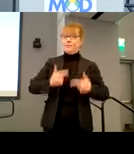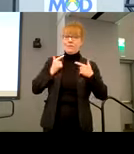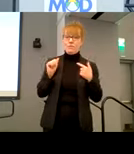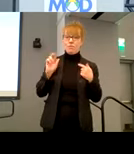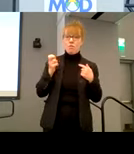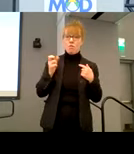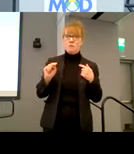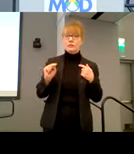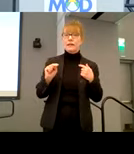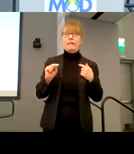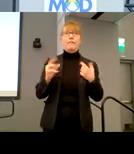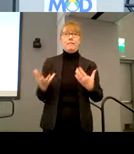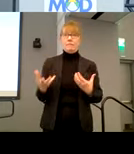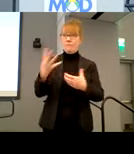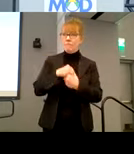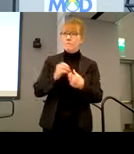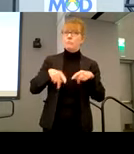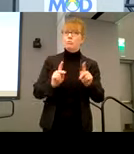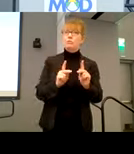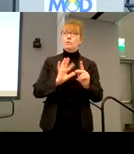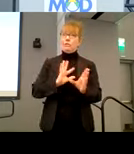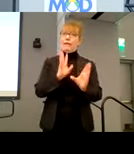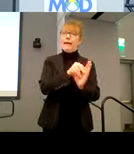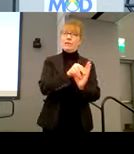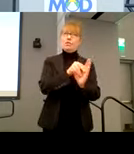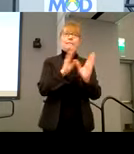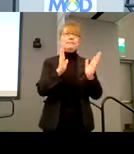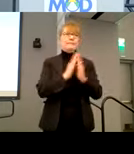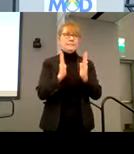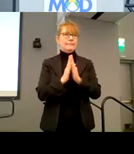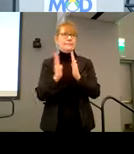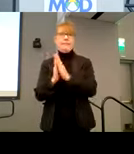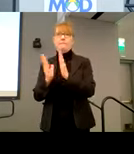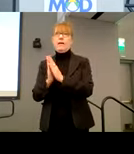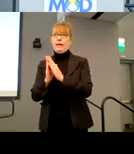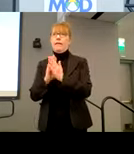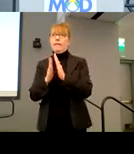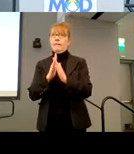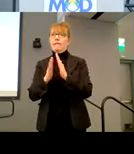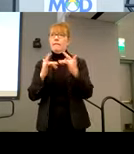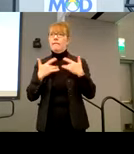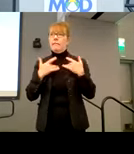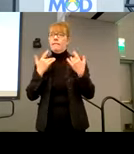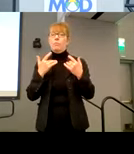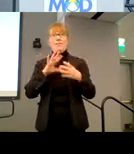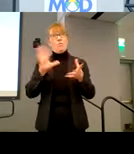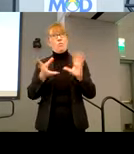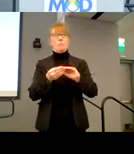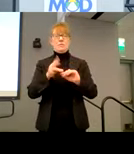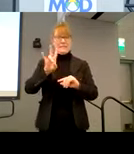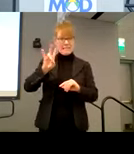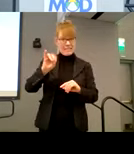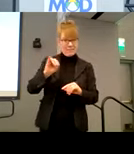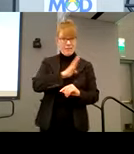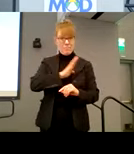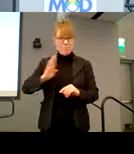engage civically with the, you know, we have nearly 70, uh, boards committees and commissions